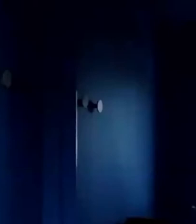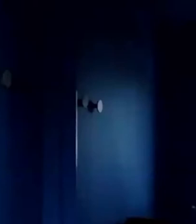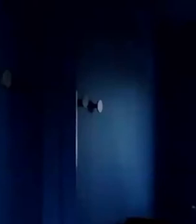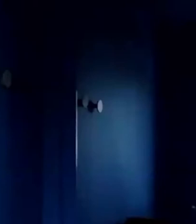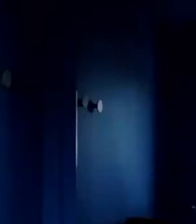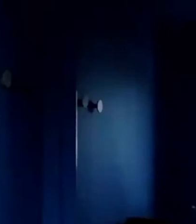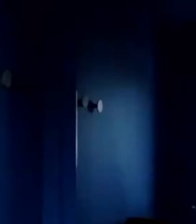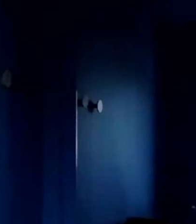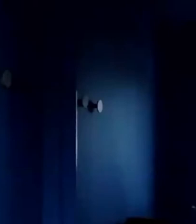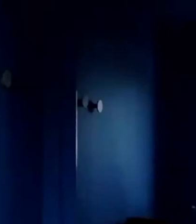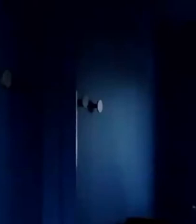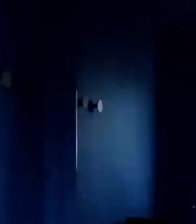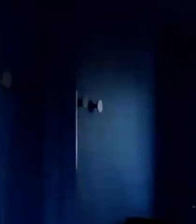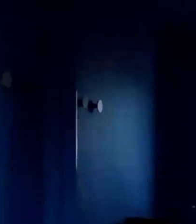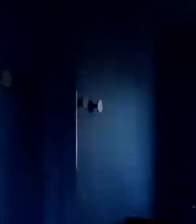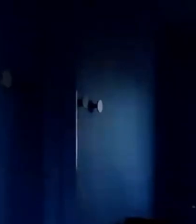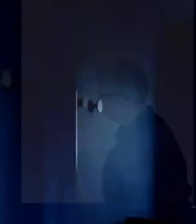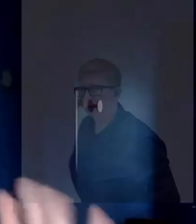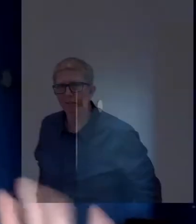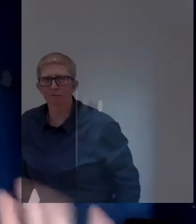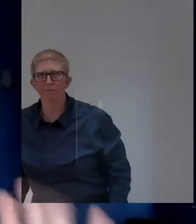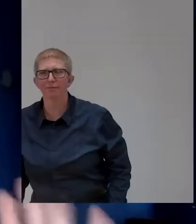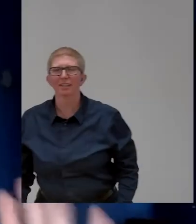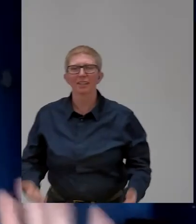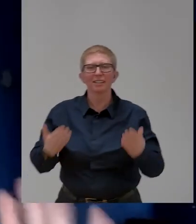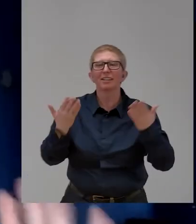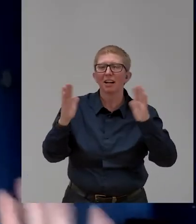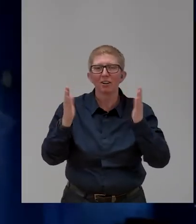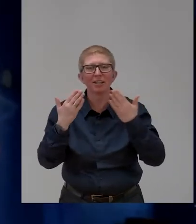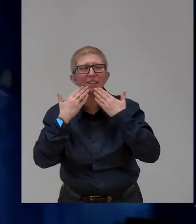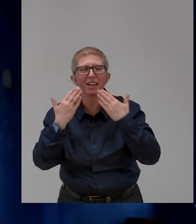Thank you, Stefan. It's hard not to be clapping. I'm waving.